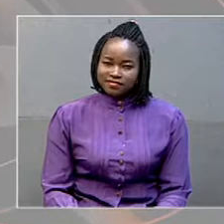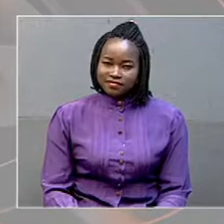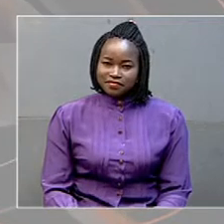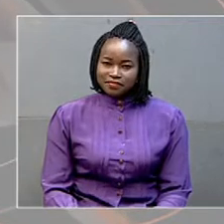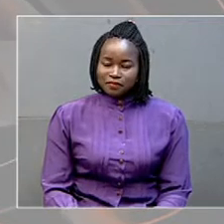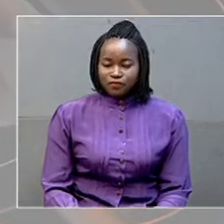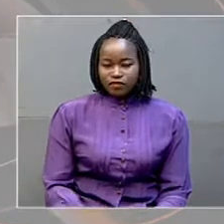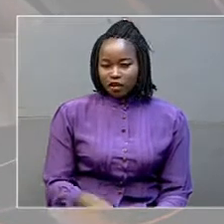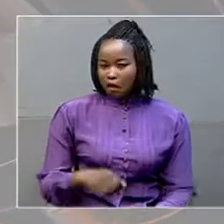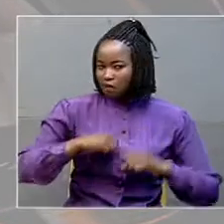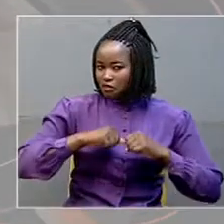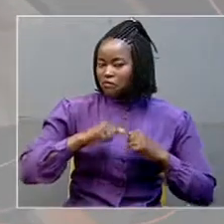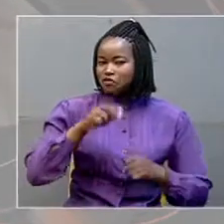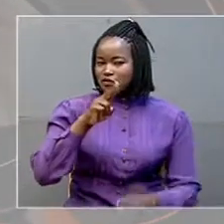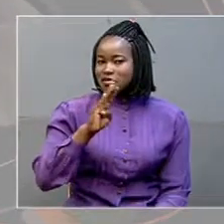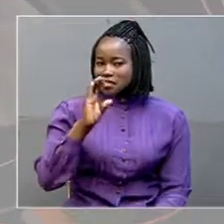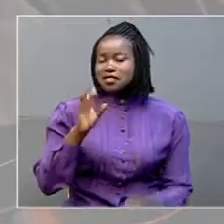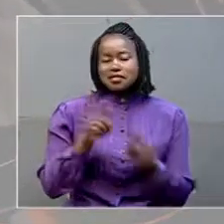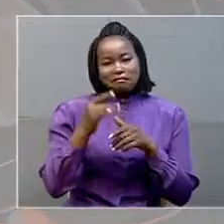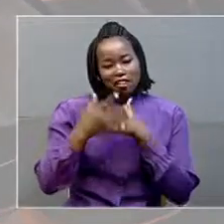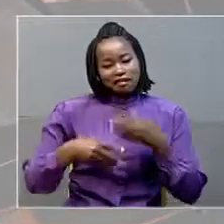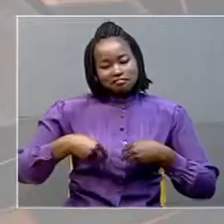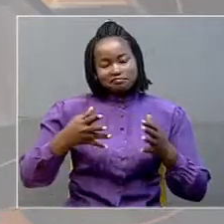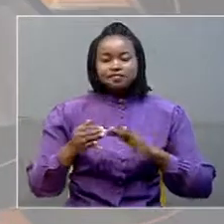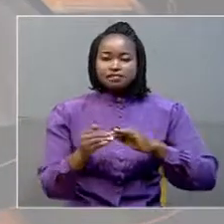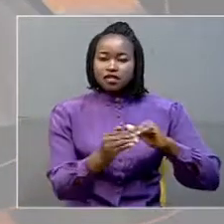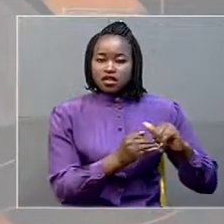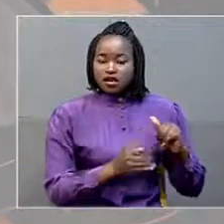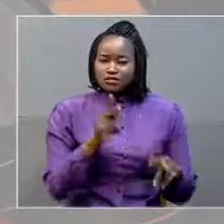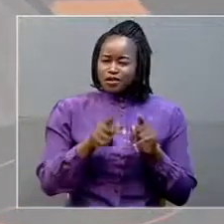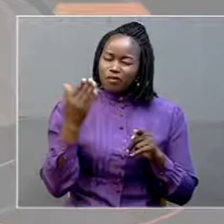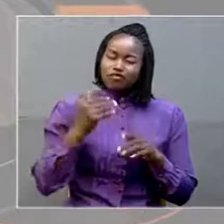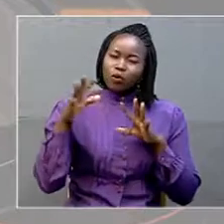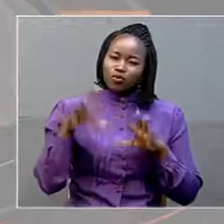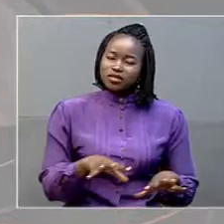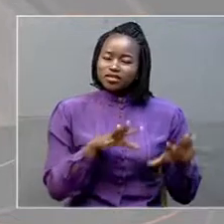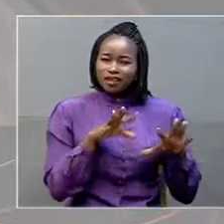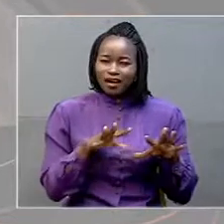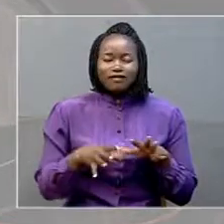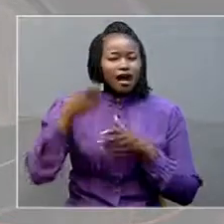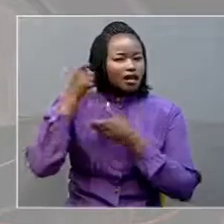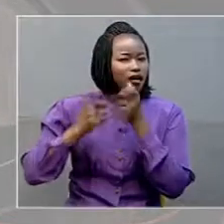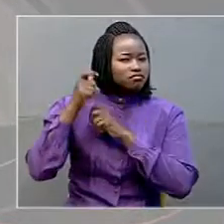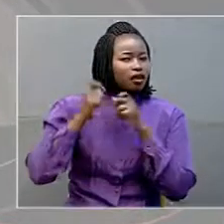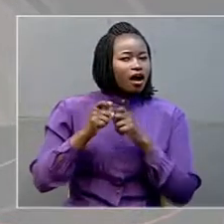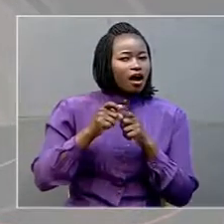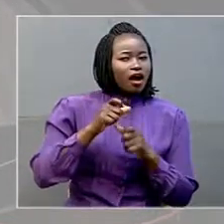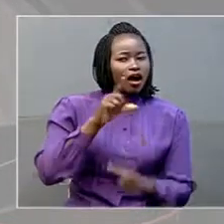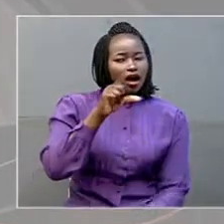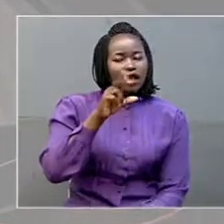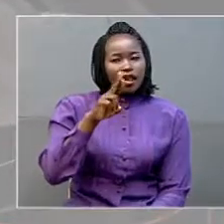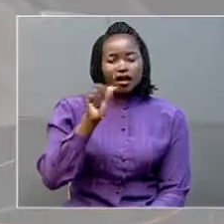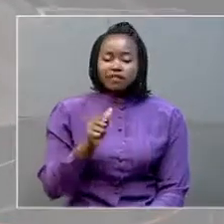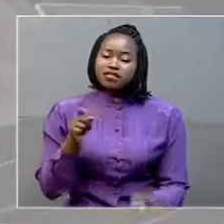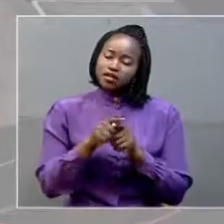Managing Director UBC, Winston Agava. Victims of the Lord's Resistance M.M. Masterminded Insurgency are appealing for support